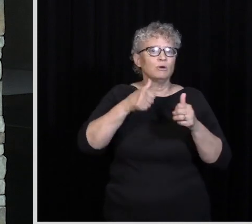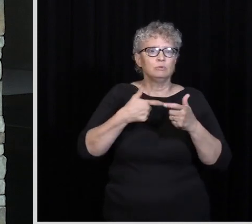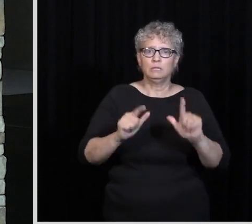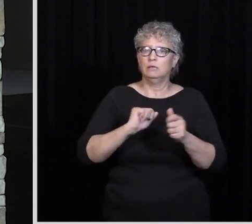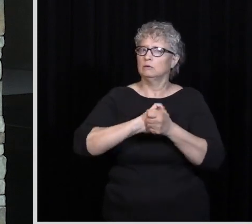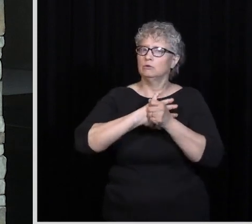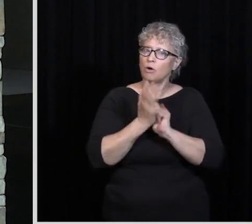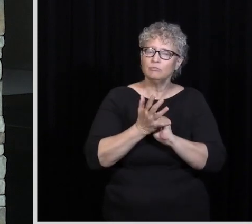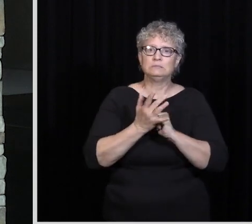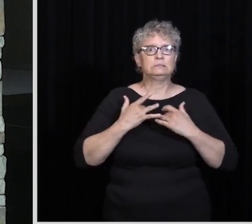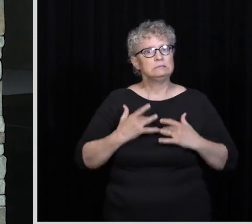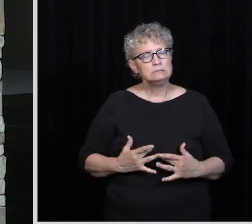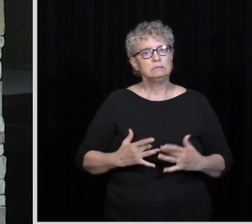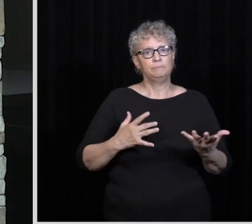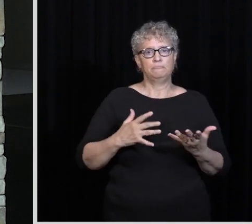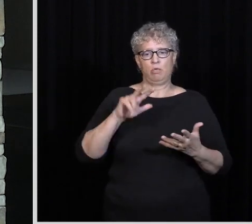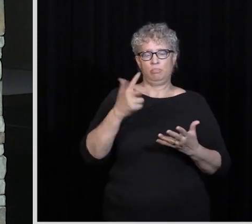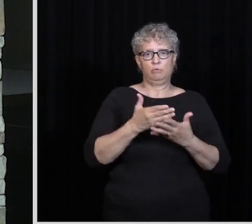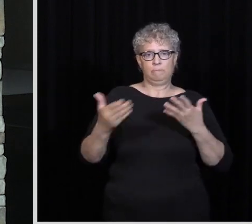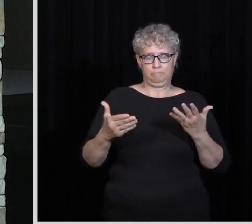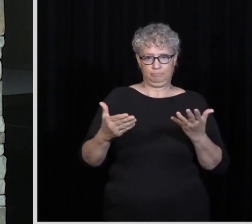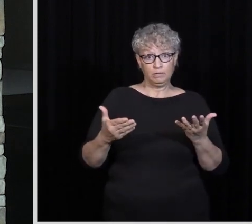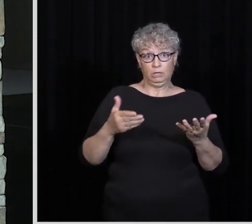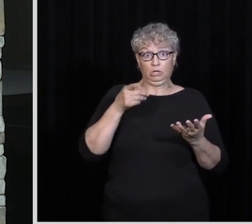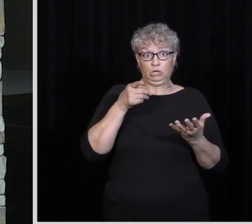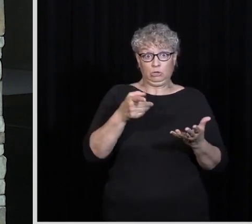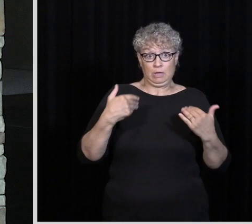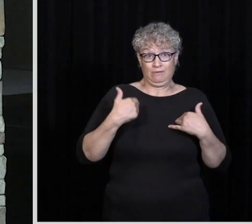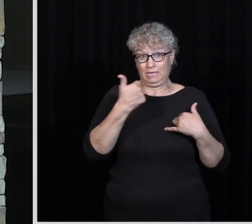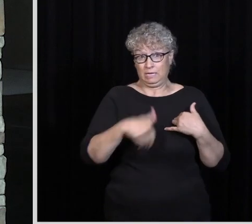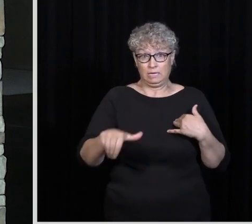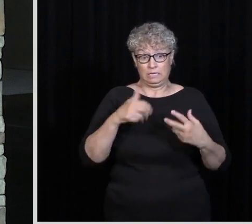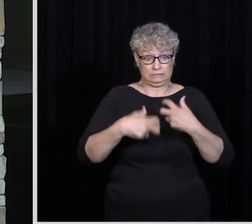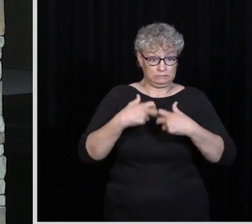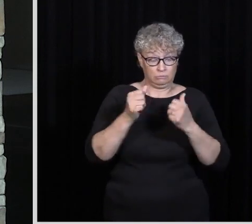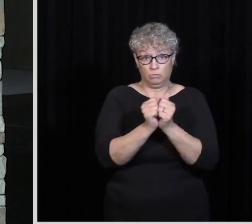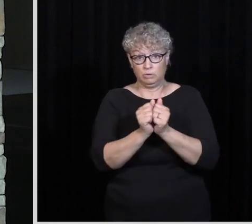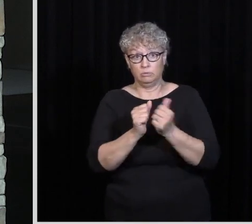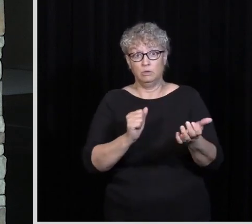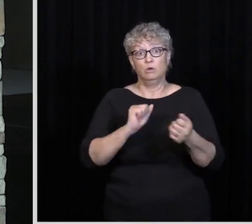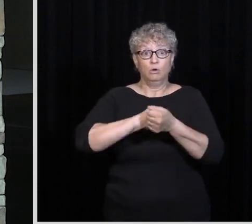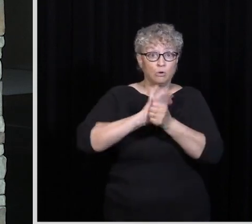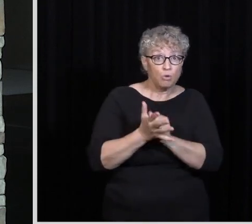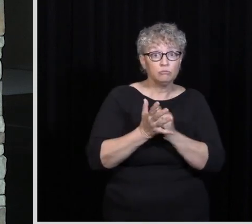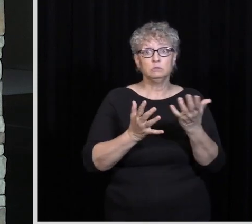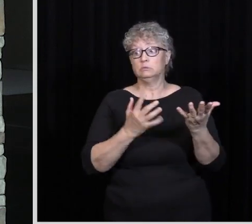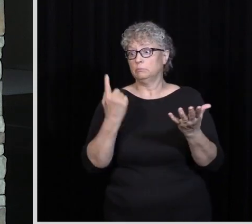COVID get you down. Speaking of COVID, third thing, listen, if you have any issues with COVID or what's happening here at the church,